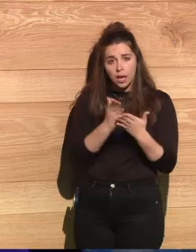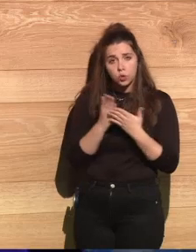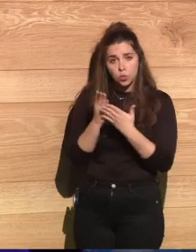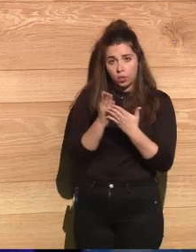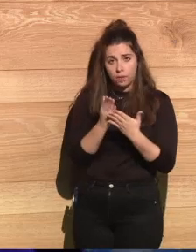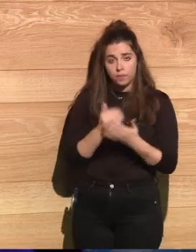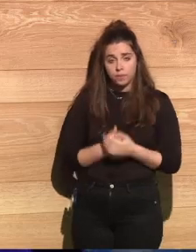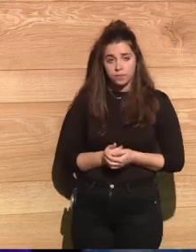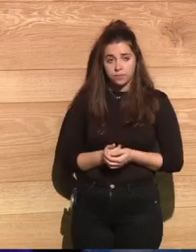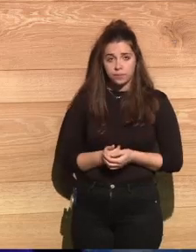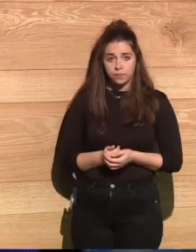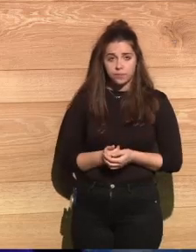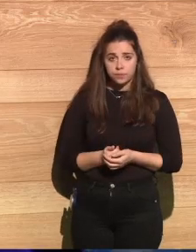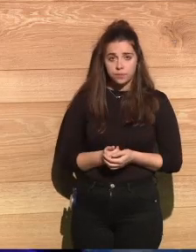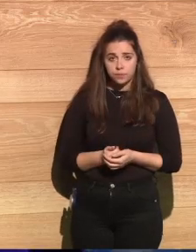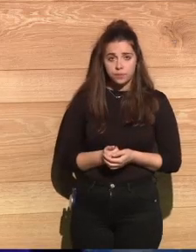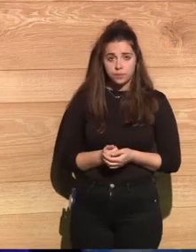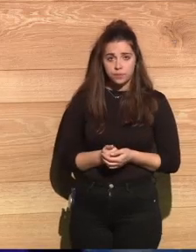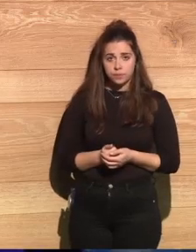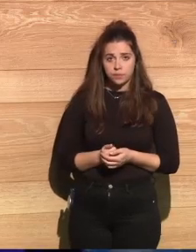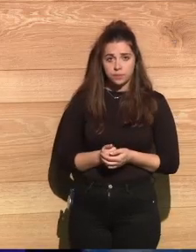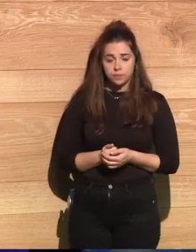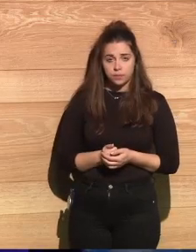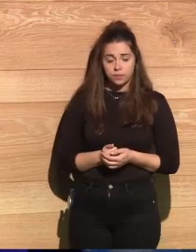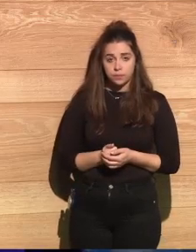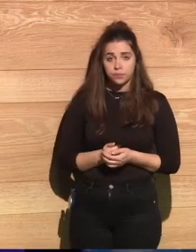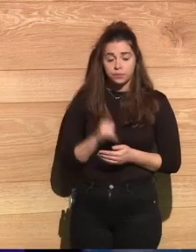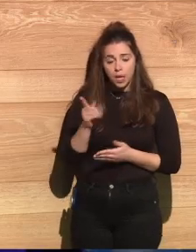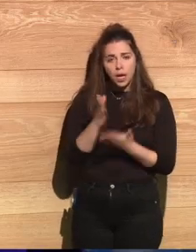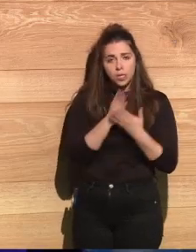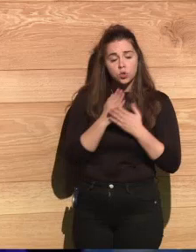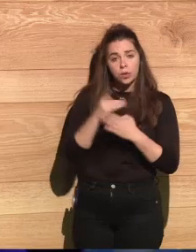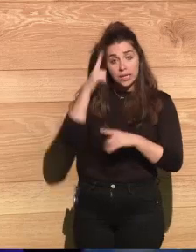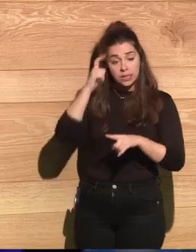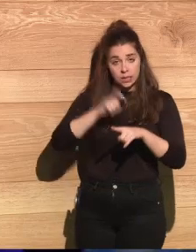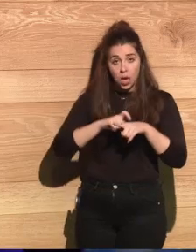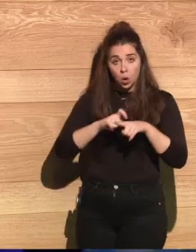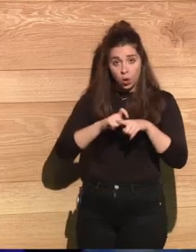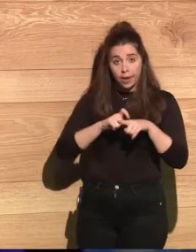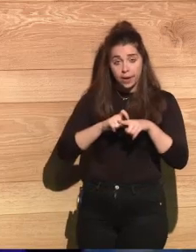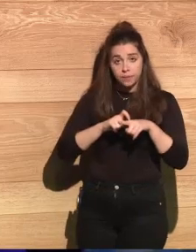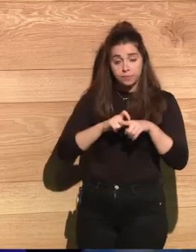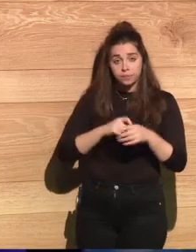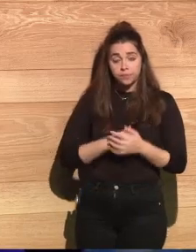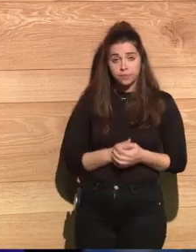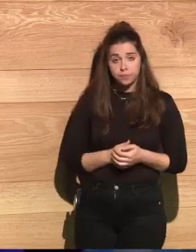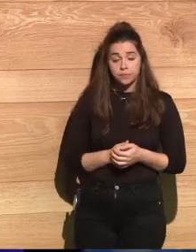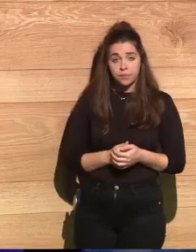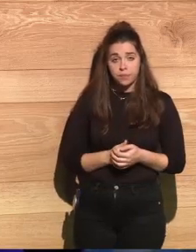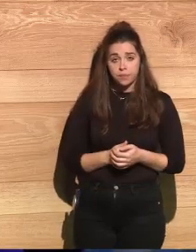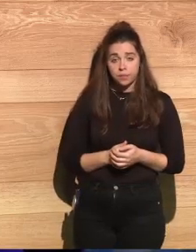especially psychological study and see how human beings